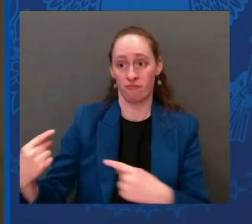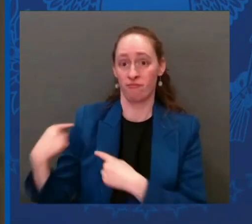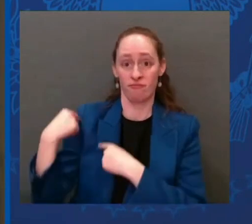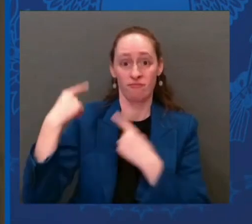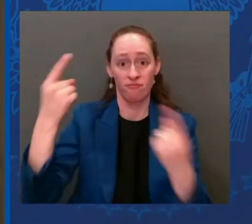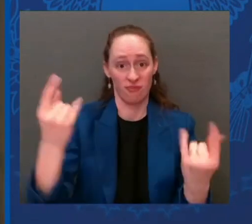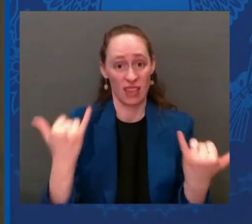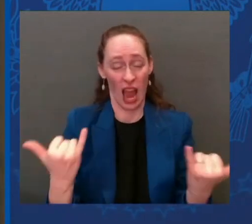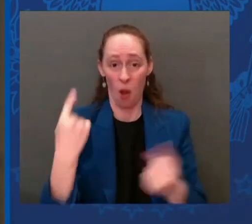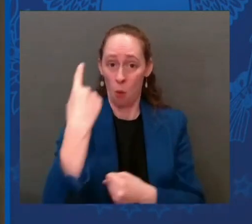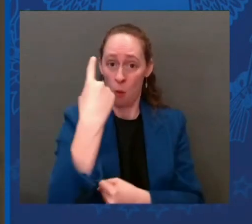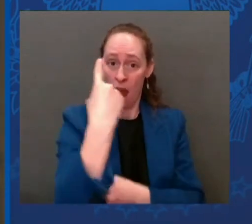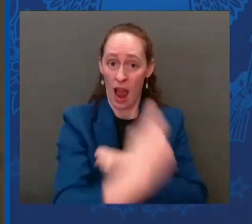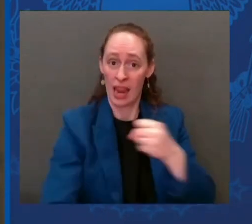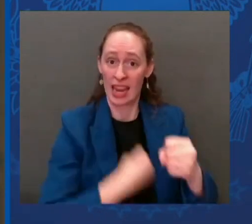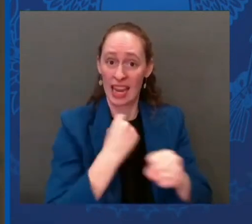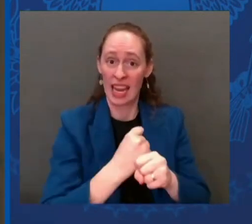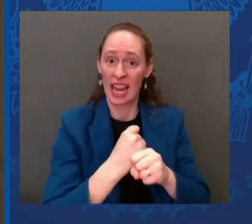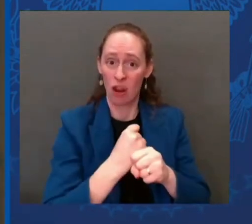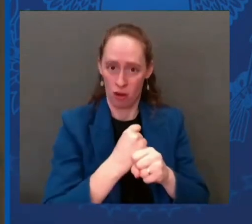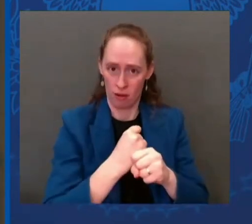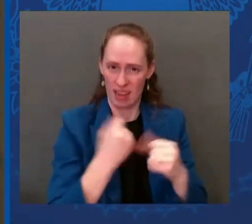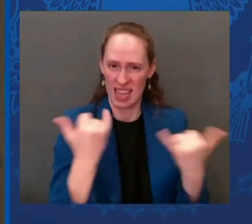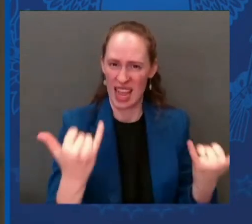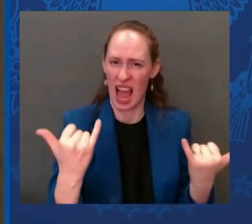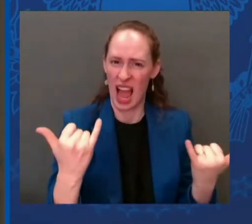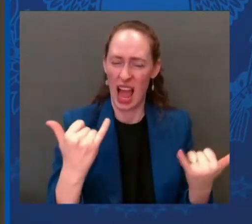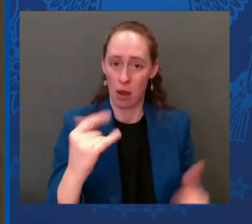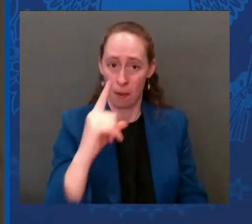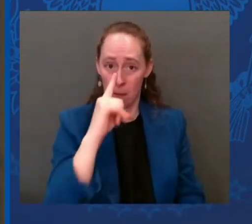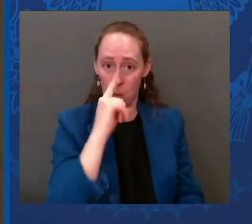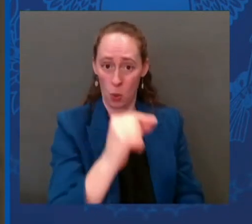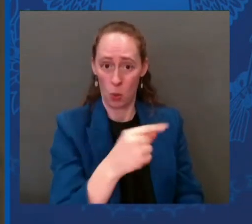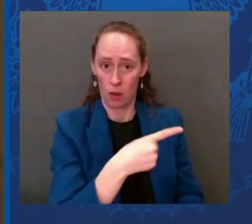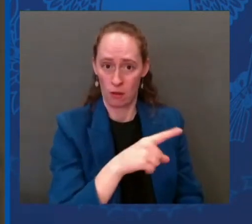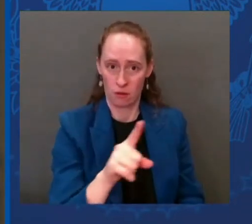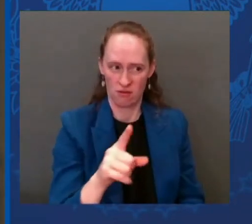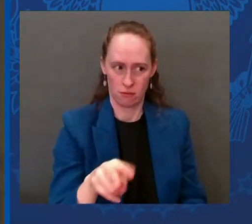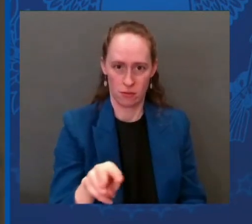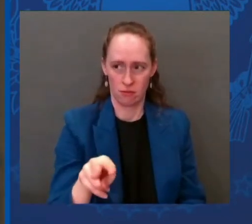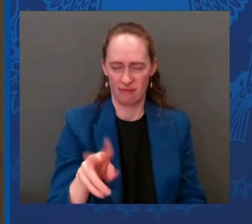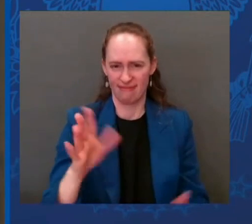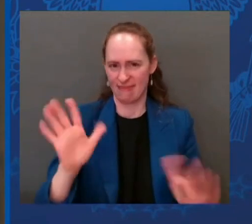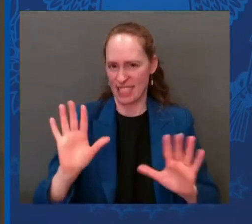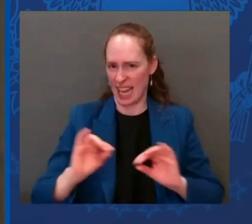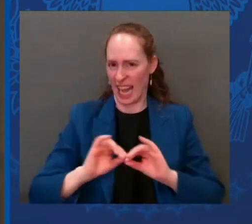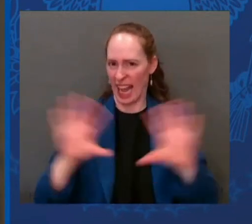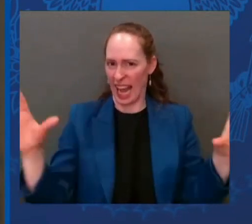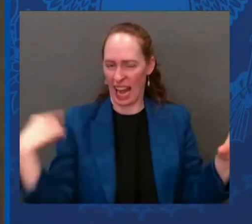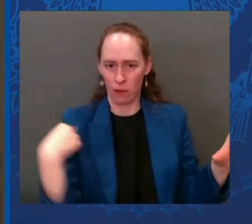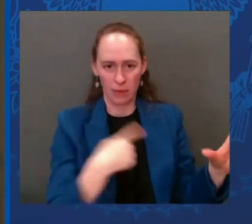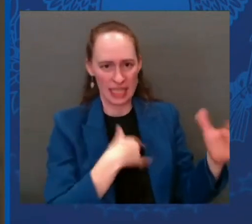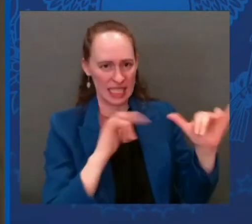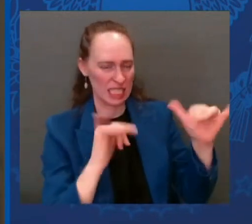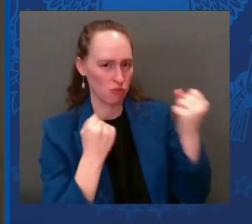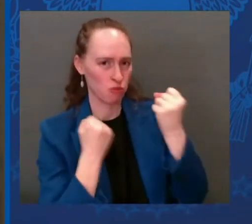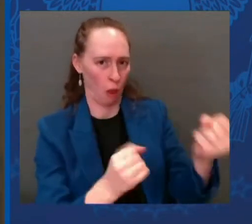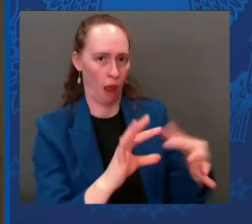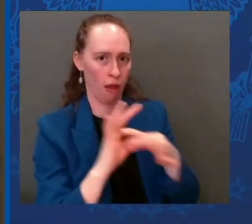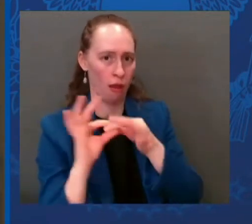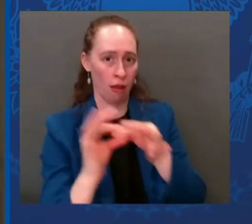still doubts our conviction. He doubts our staying power. He doubts our continued support for Ukraine.